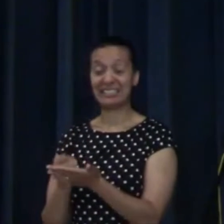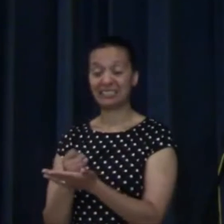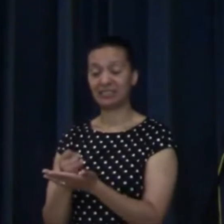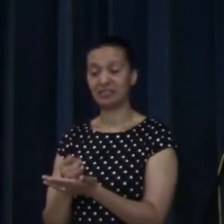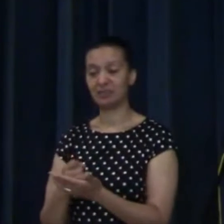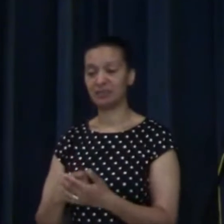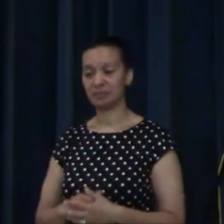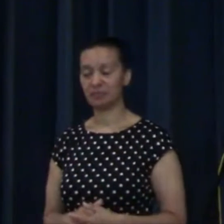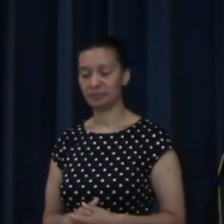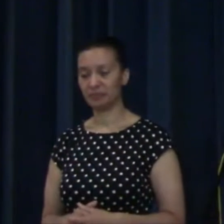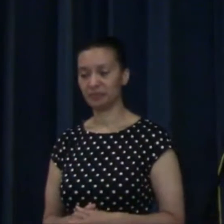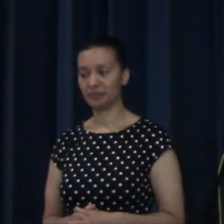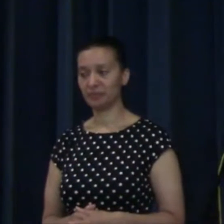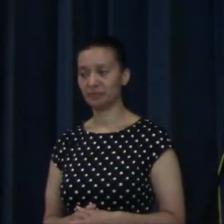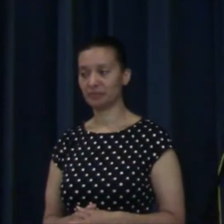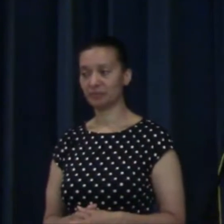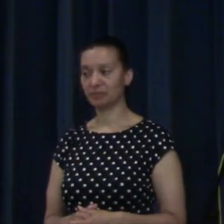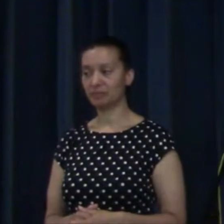in the world.